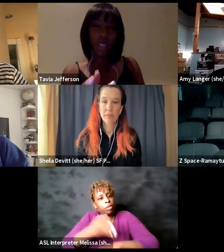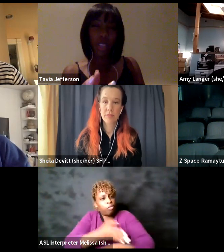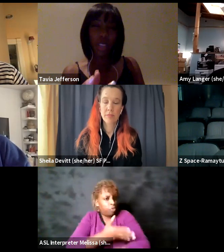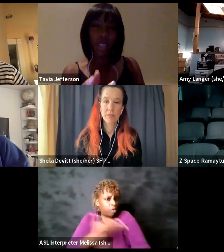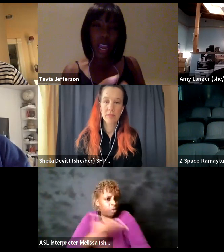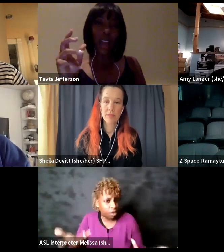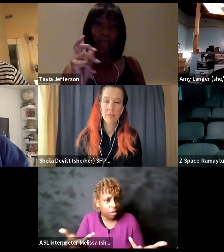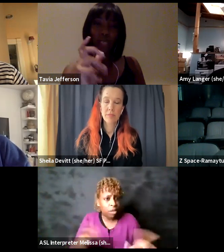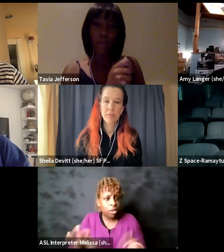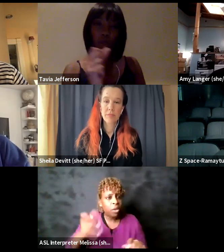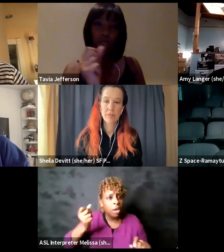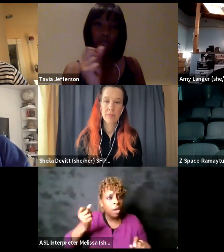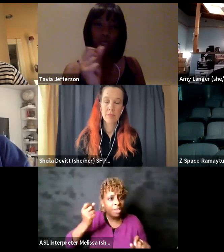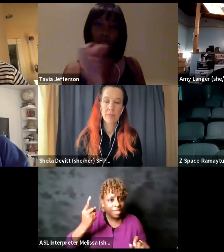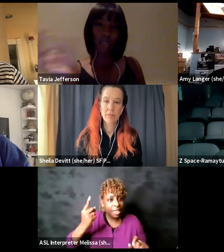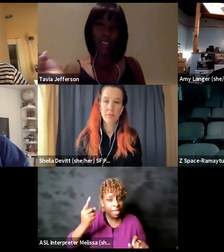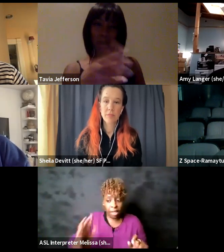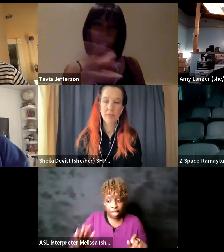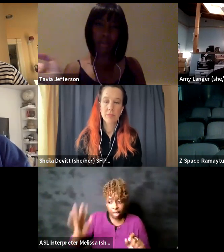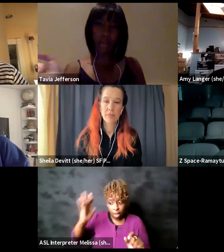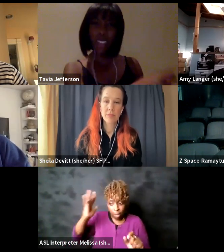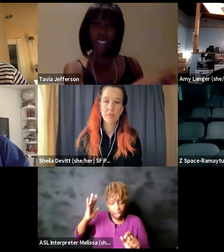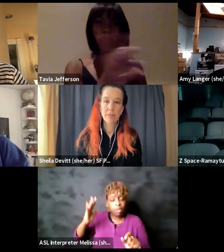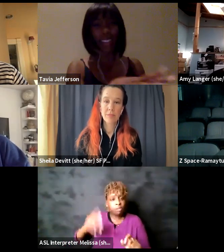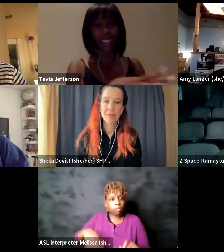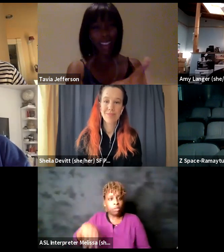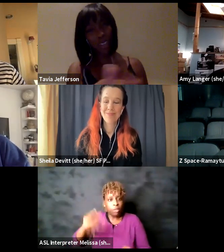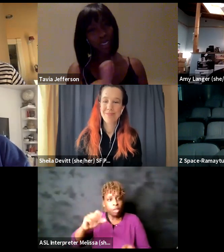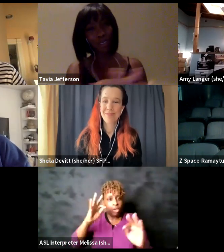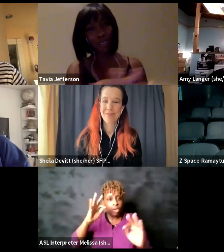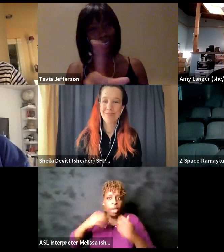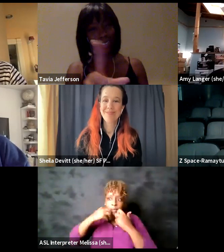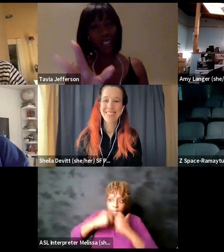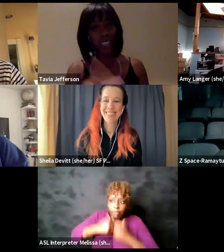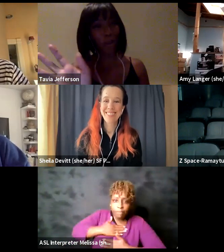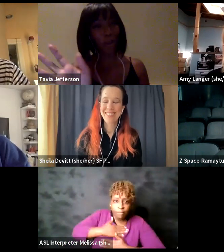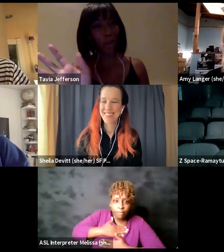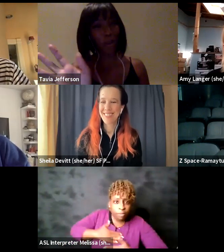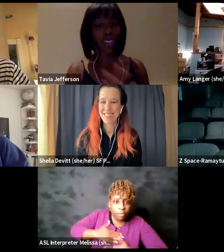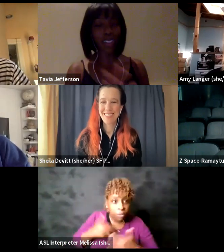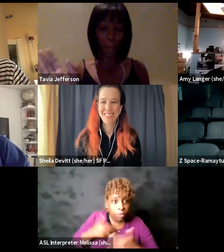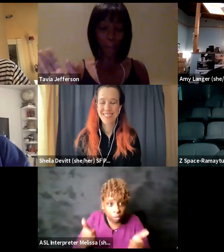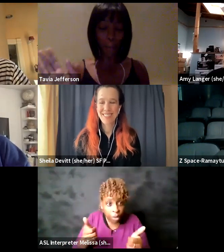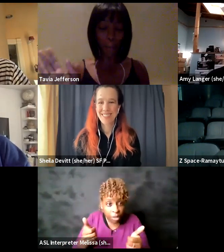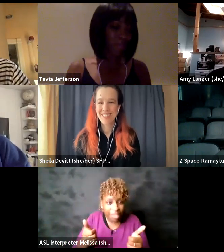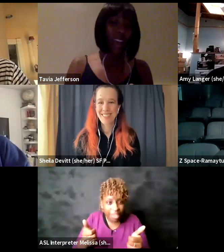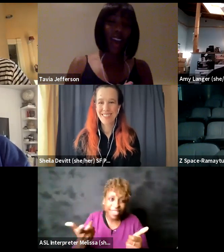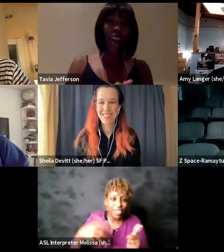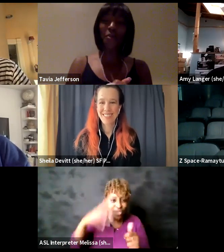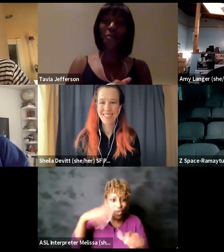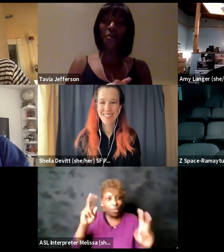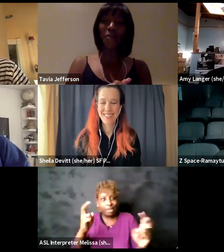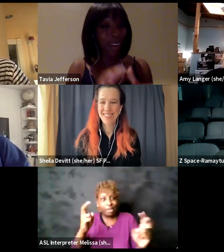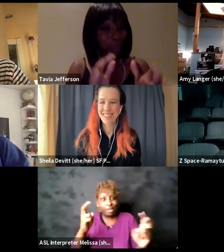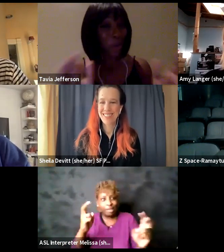what is it what they always say um take the bone leave the meat or take me leave the bone that's something like that one of those cliches that my grandmom used to say but